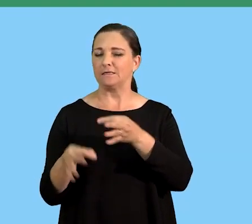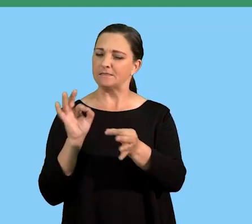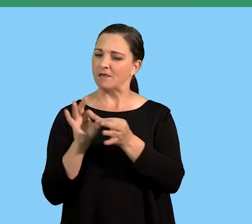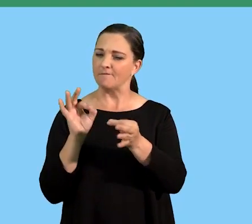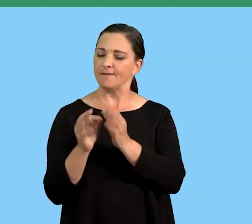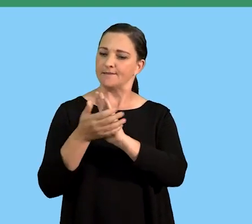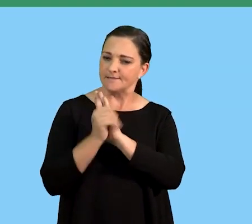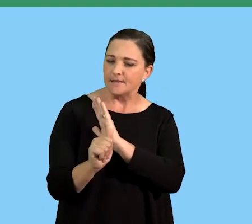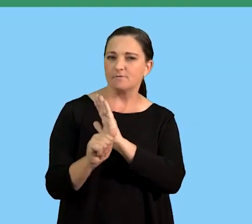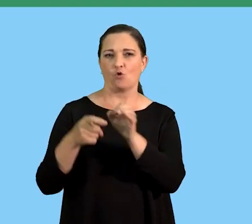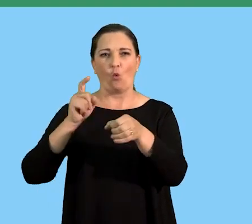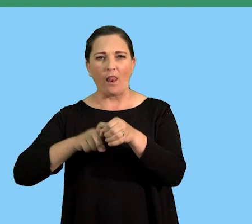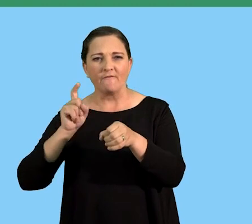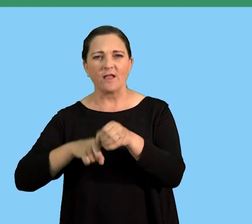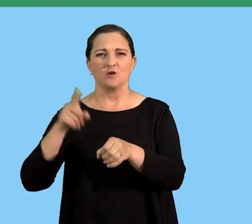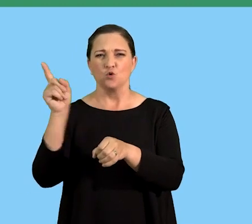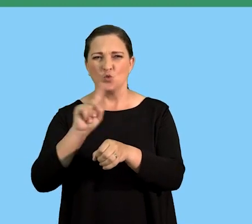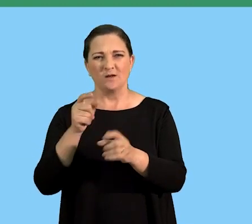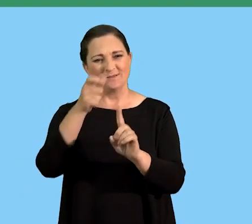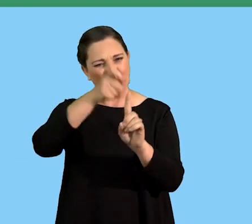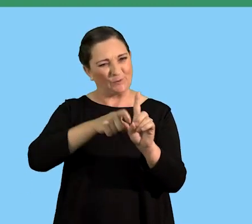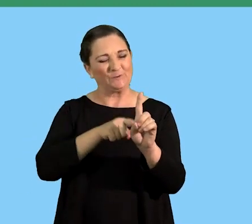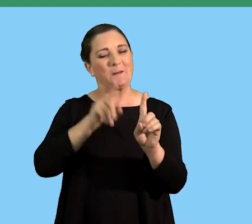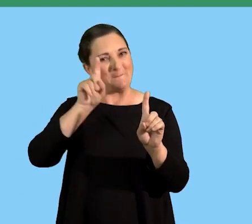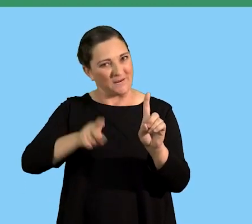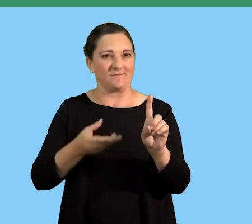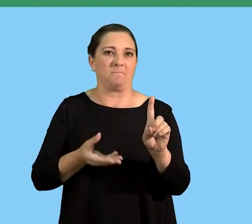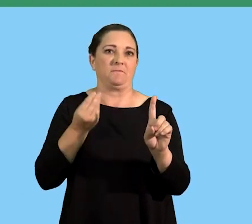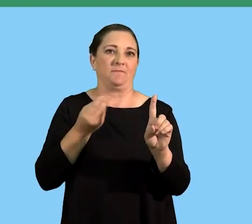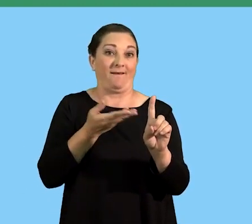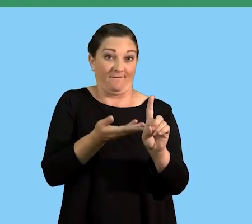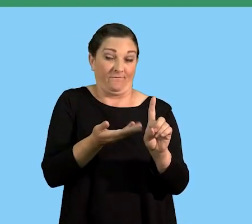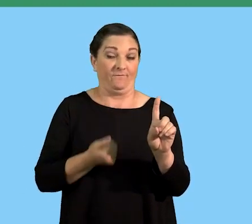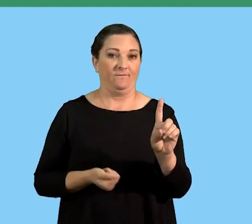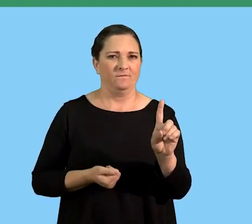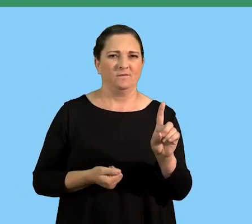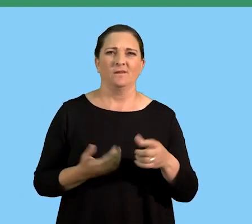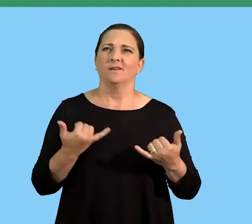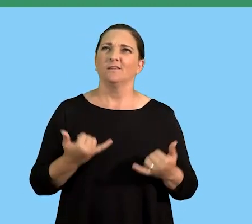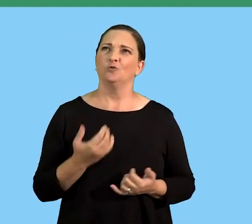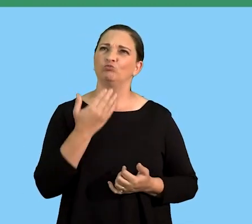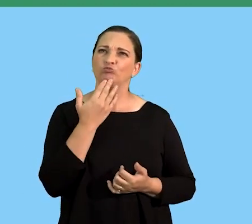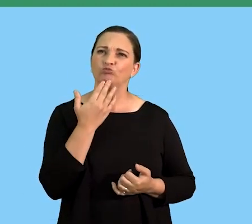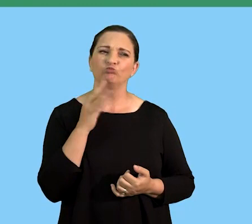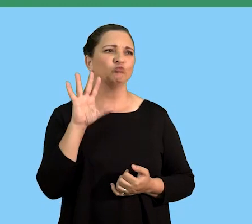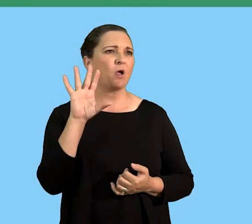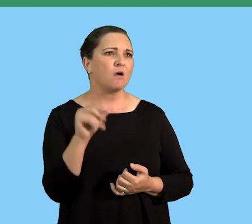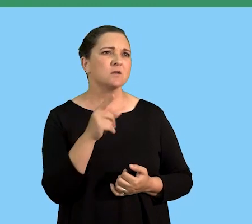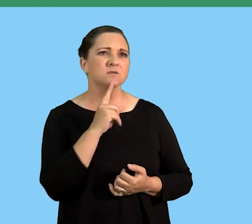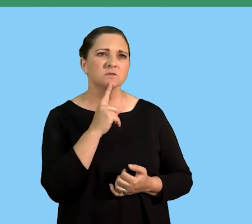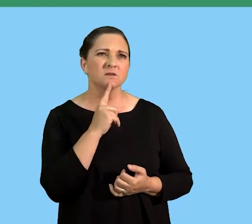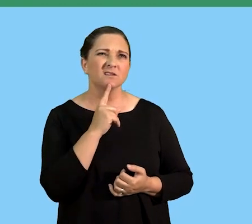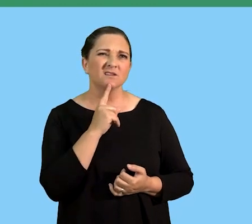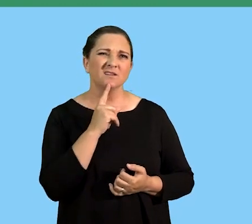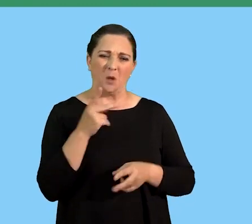the specific skills and qualifications that this person must have. Now, you might ask yourself, what